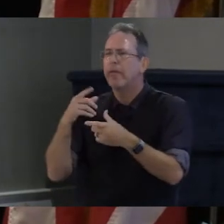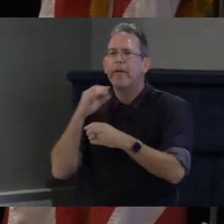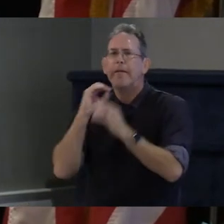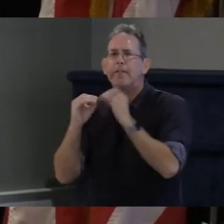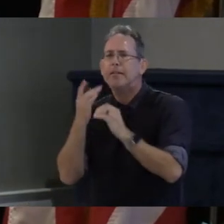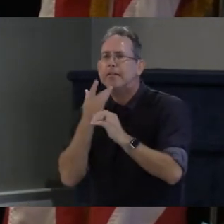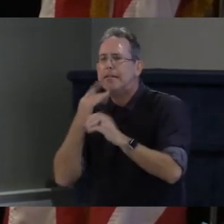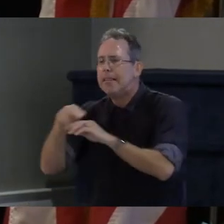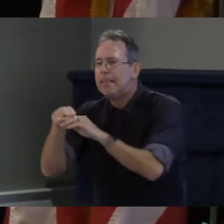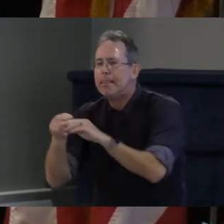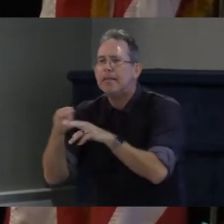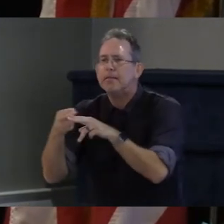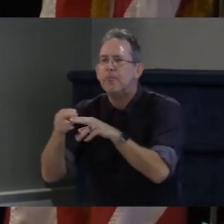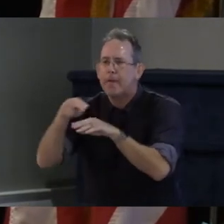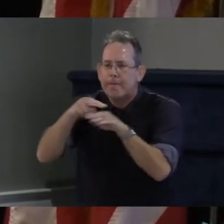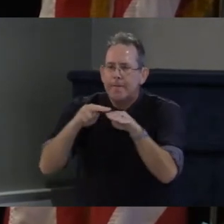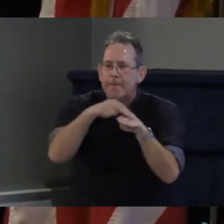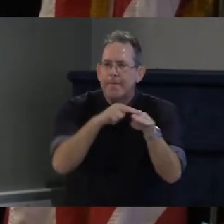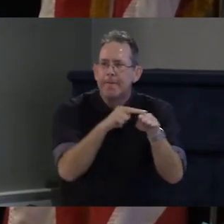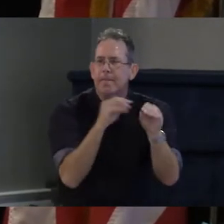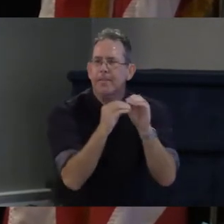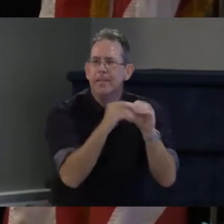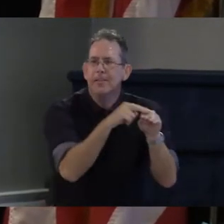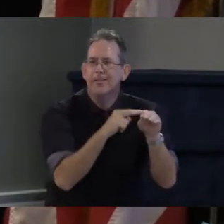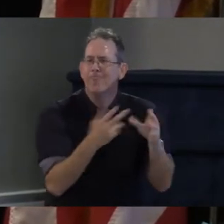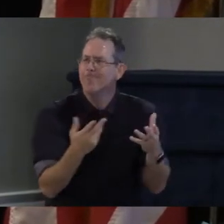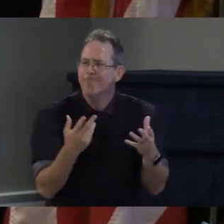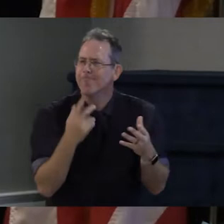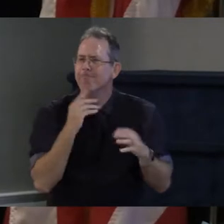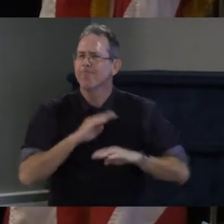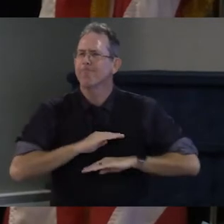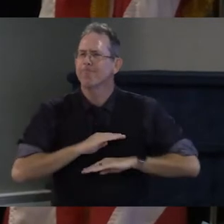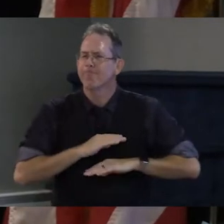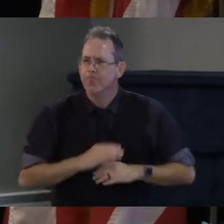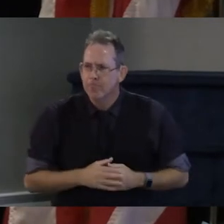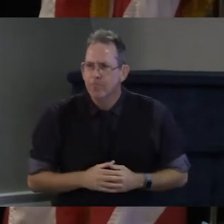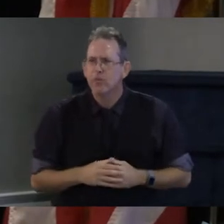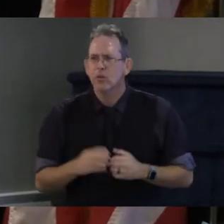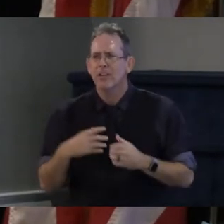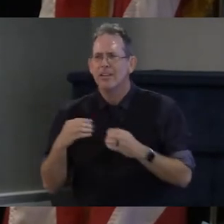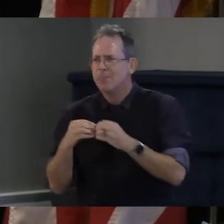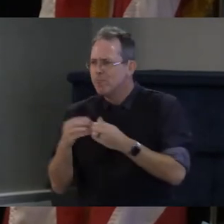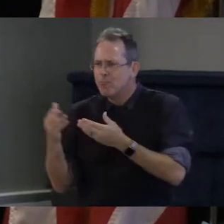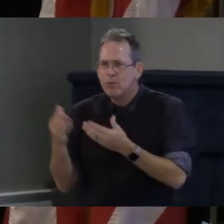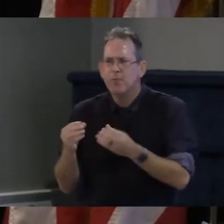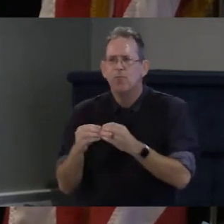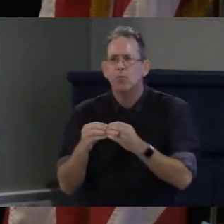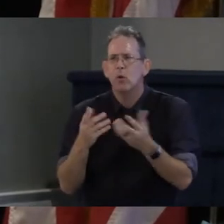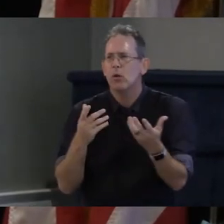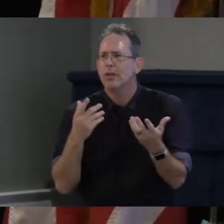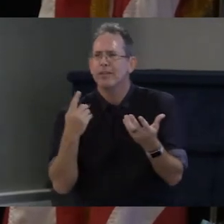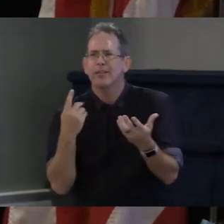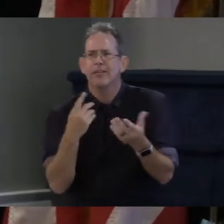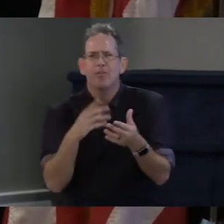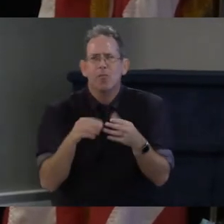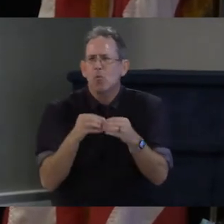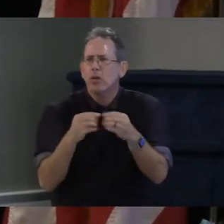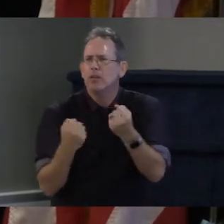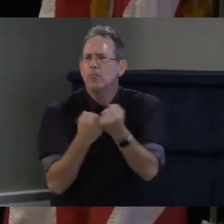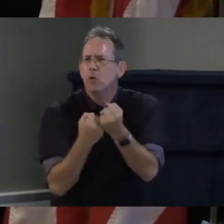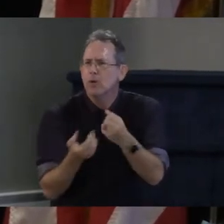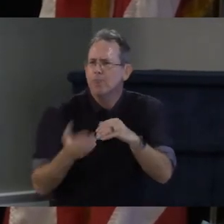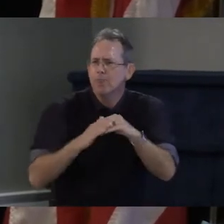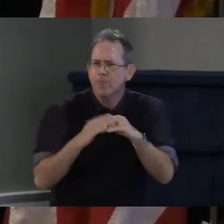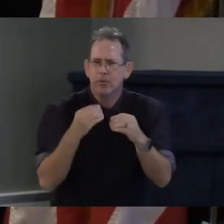to make sure services get to the people that need them and vice versa and so having spent 20 years